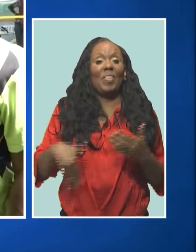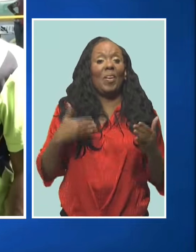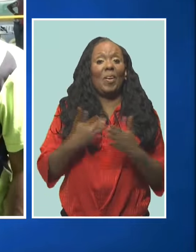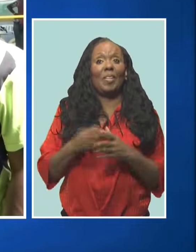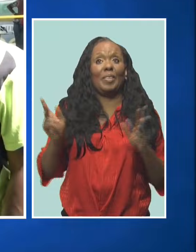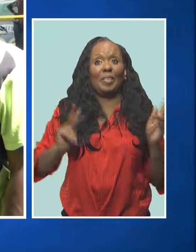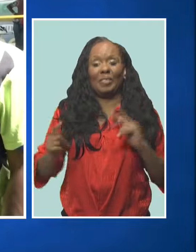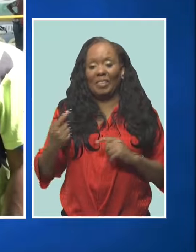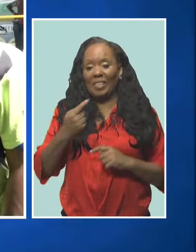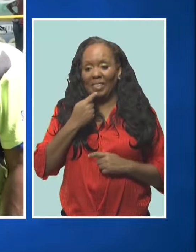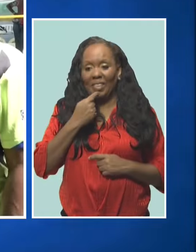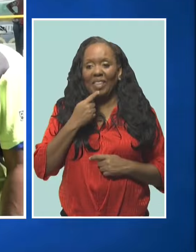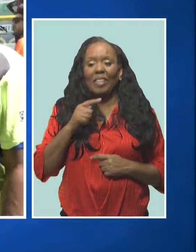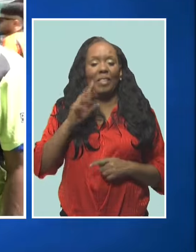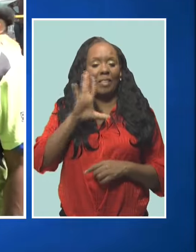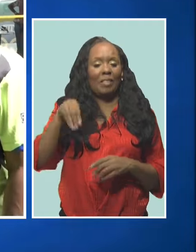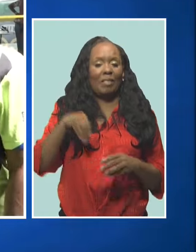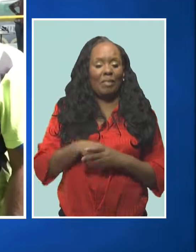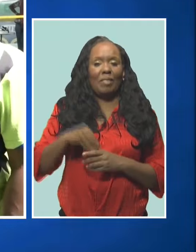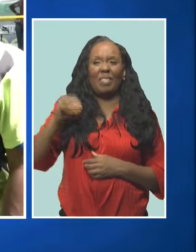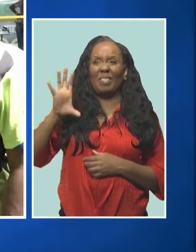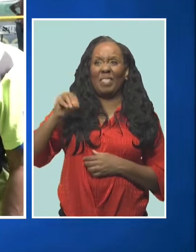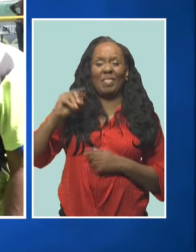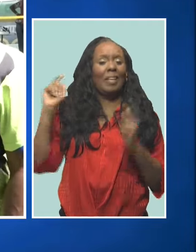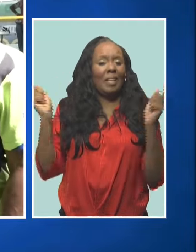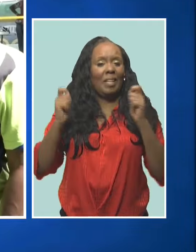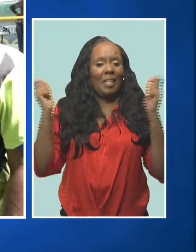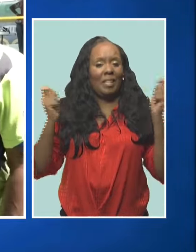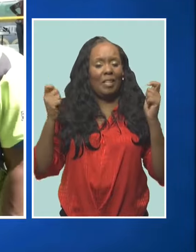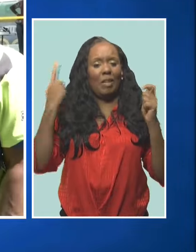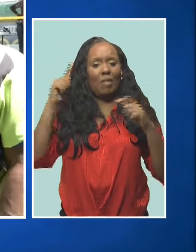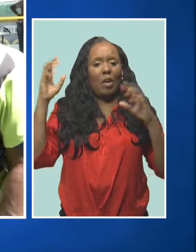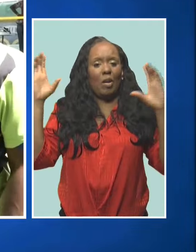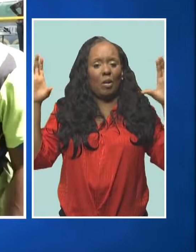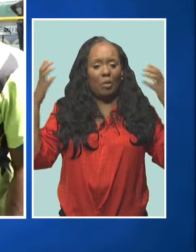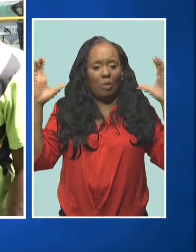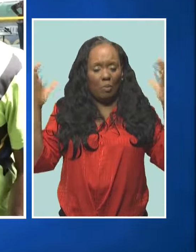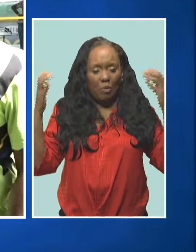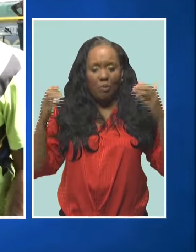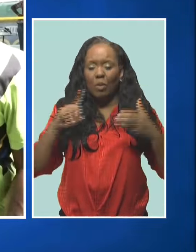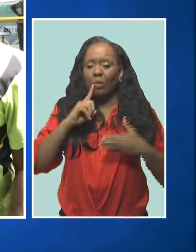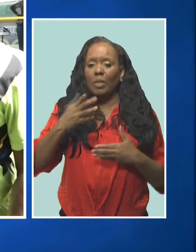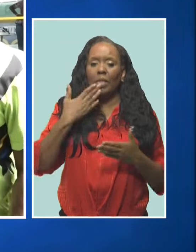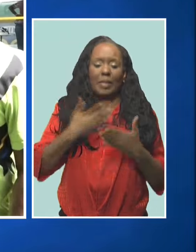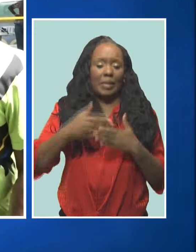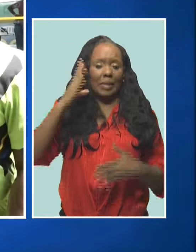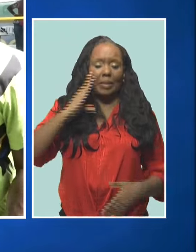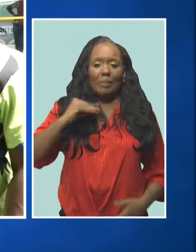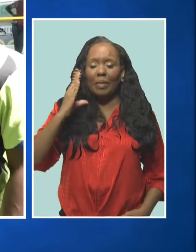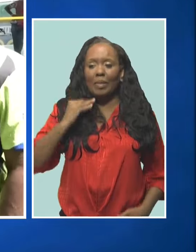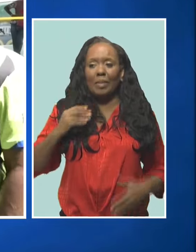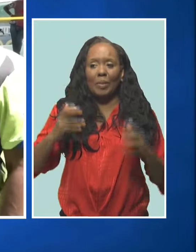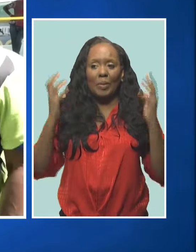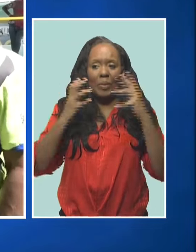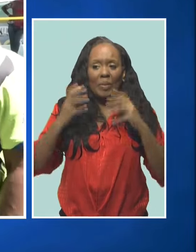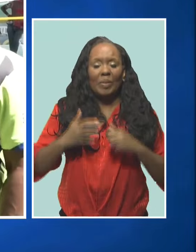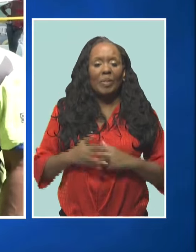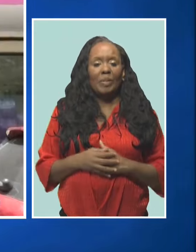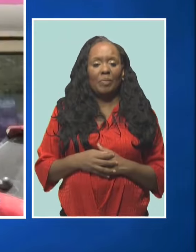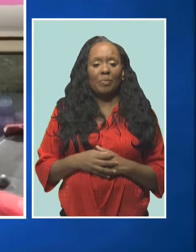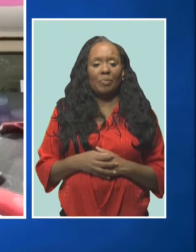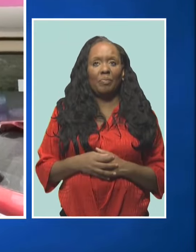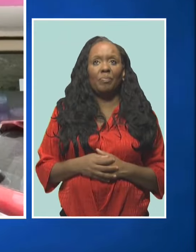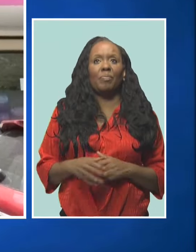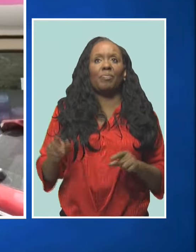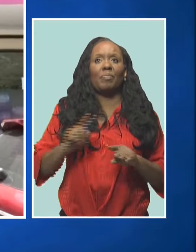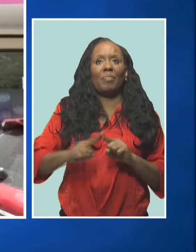say being a part of the 50th anniversary of Cropover was an experience like no other. But the